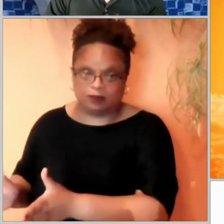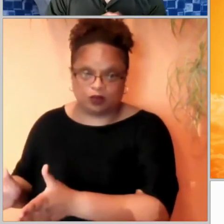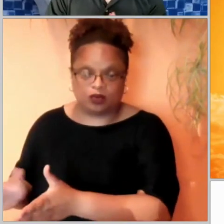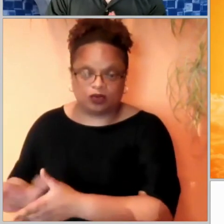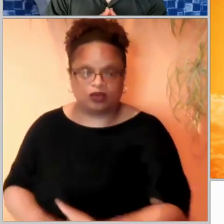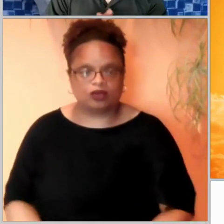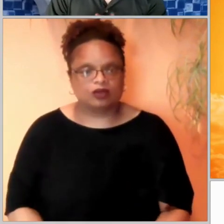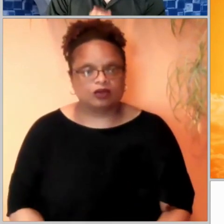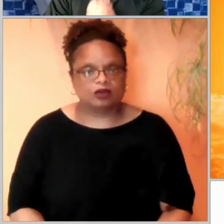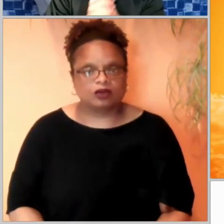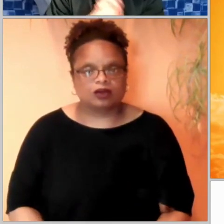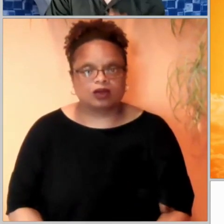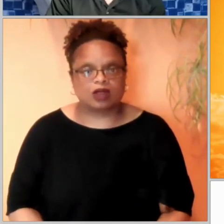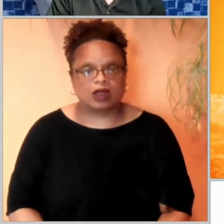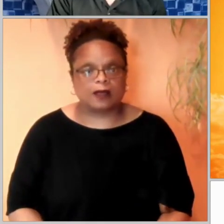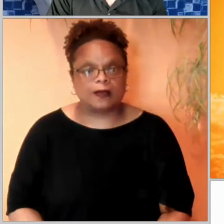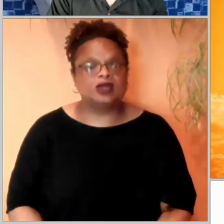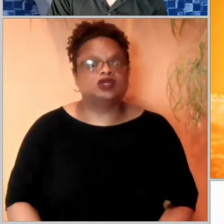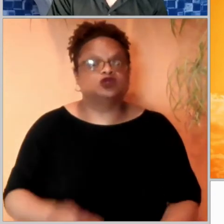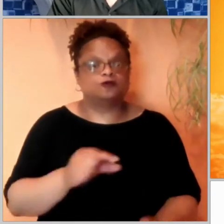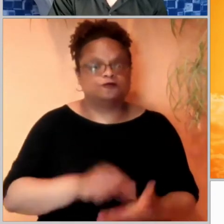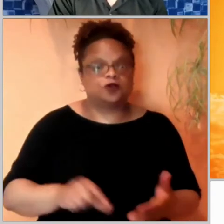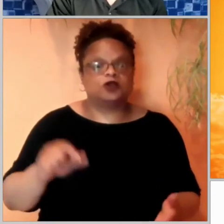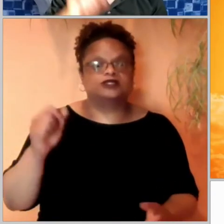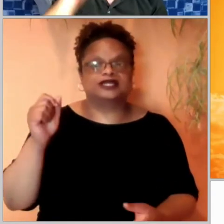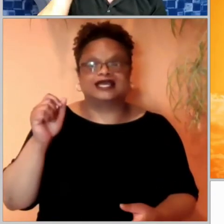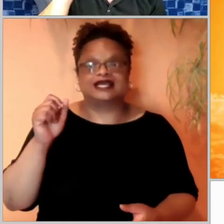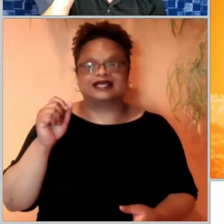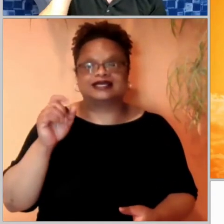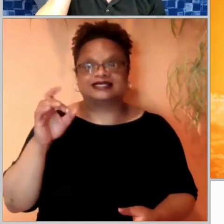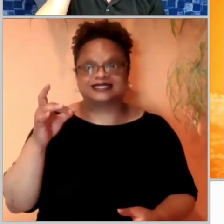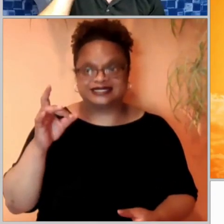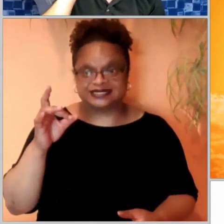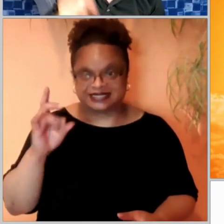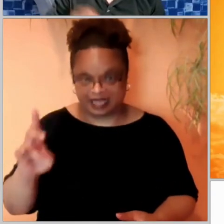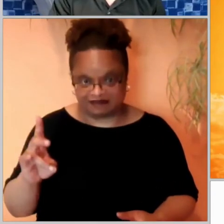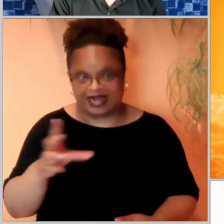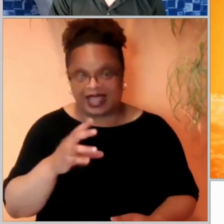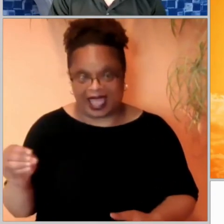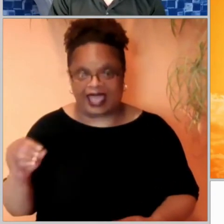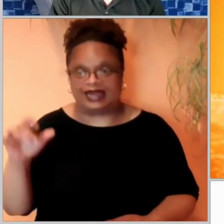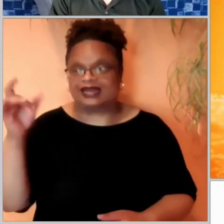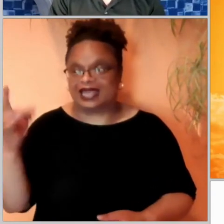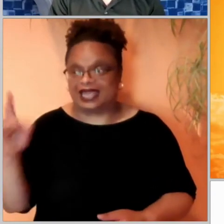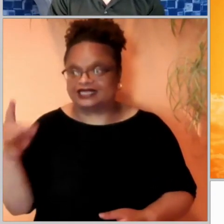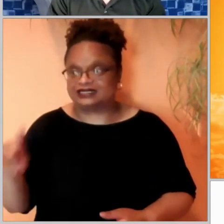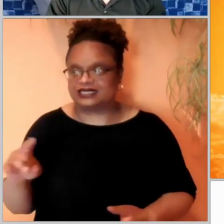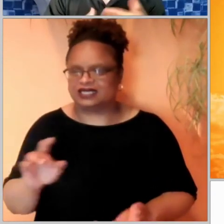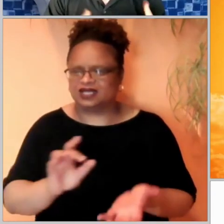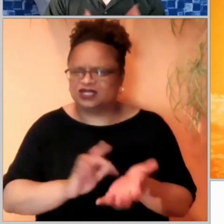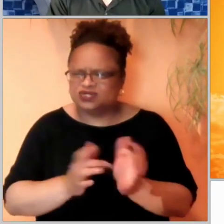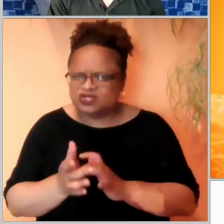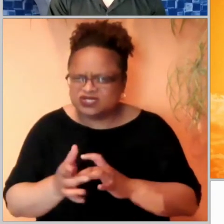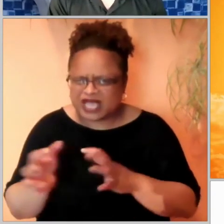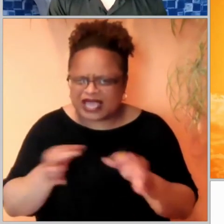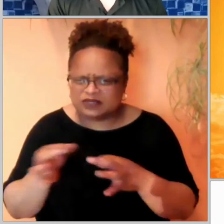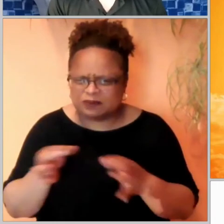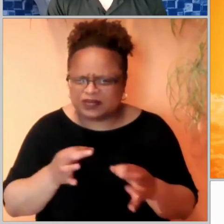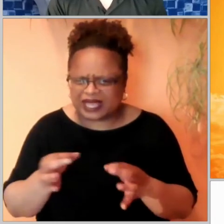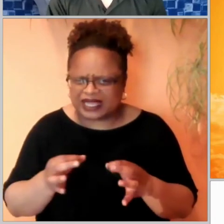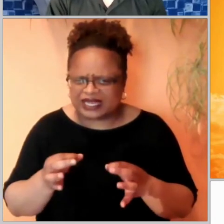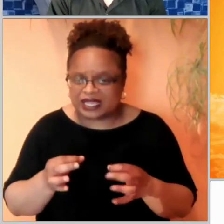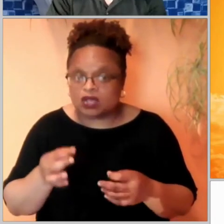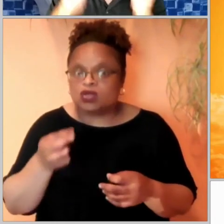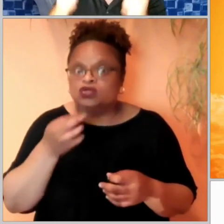once more in verses 7 and 18, Jesus gives us a small window into the means of his upcoming